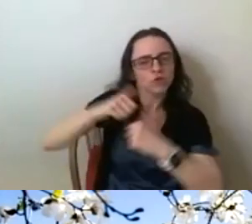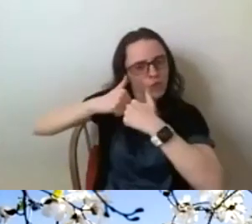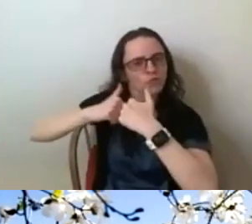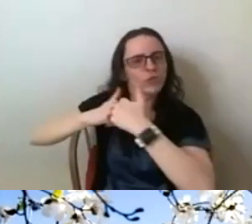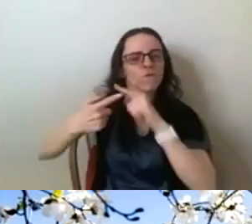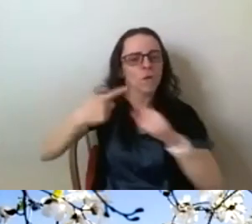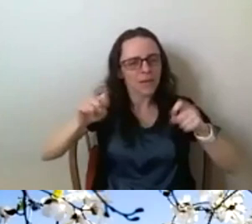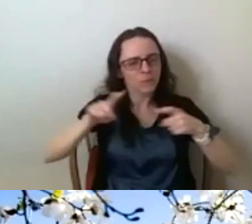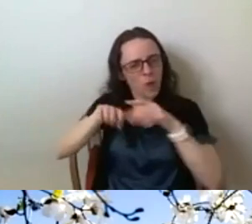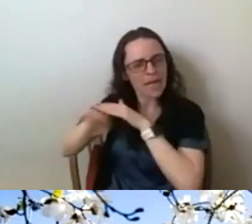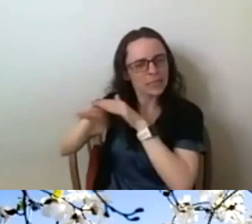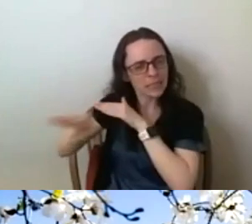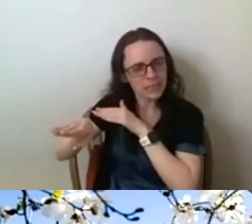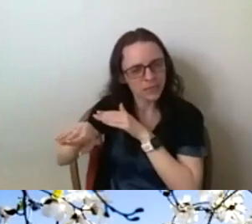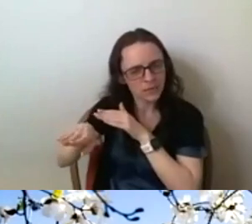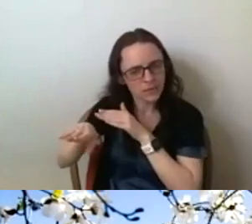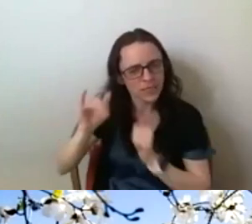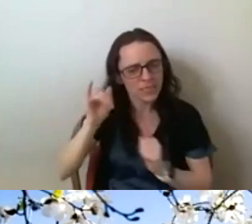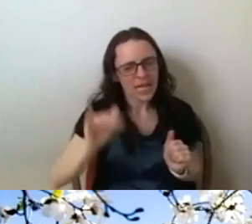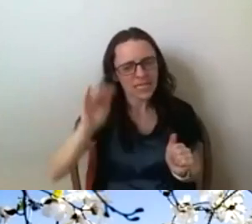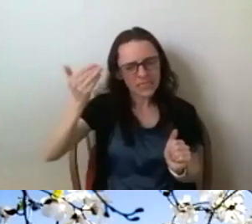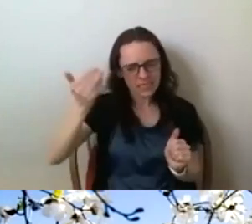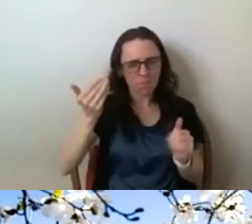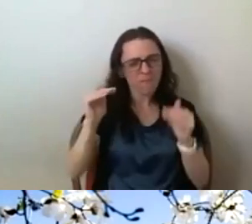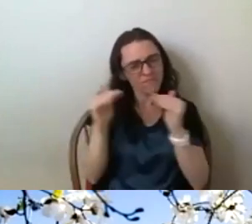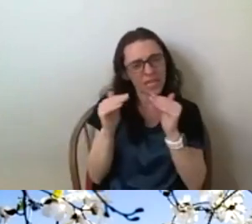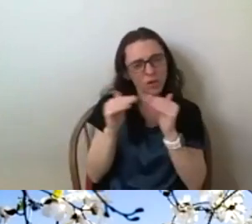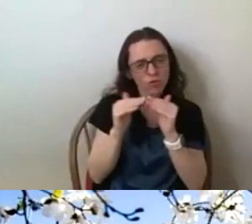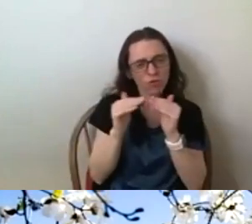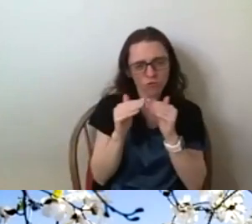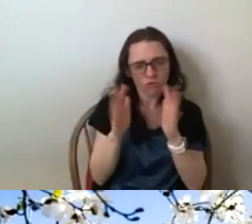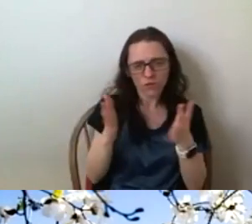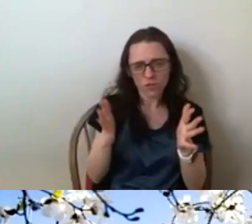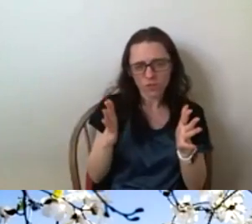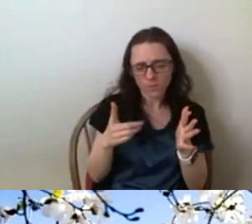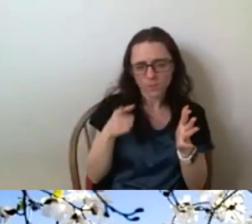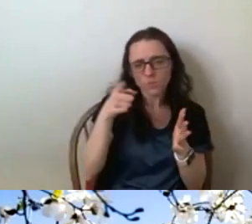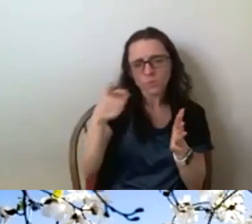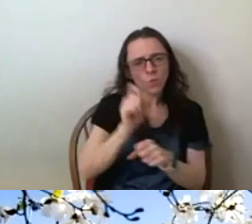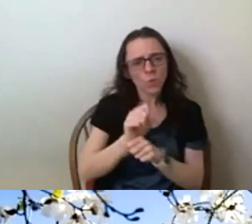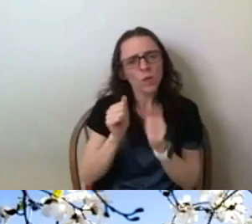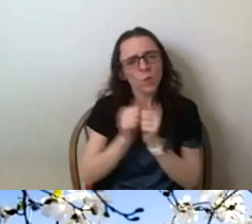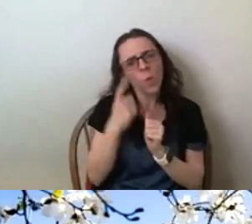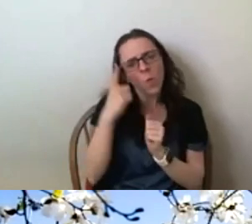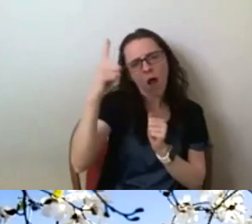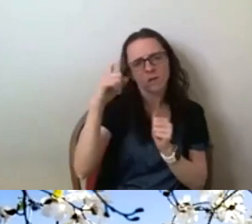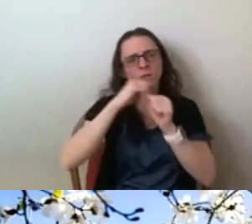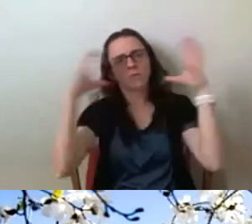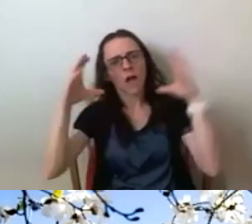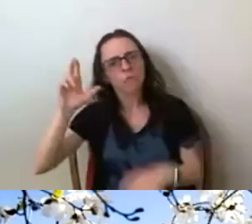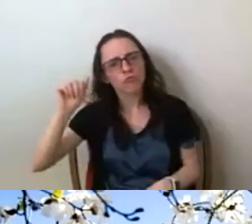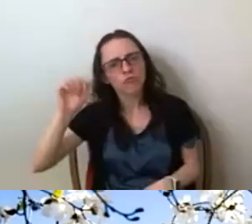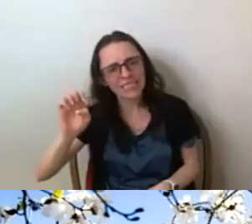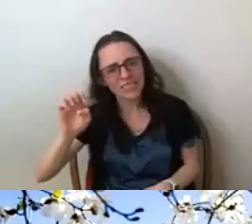does that seem like a fair paraphrase that, that you're working with one conception of race and maybe less emphasis